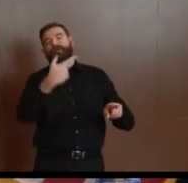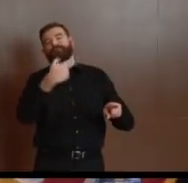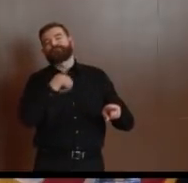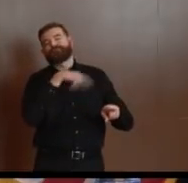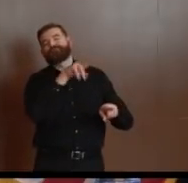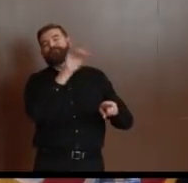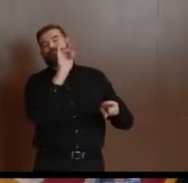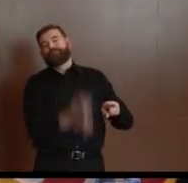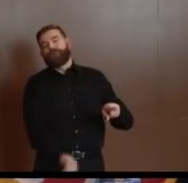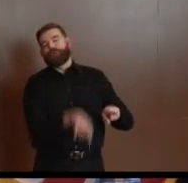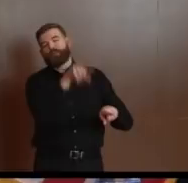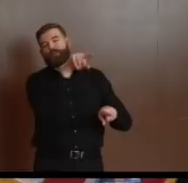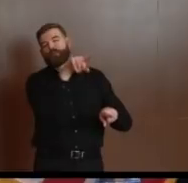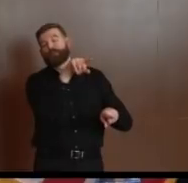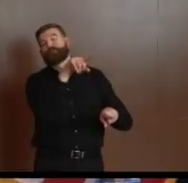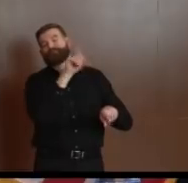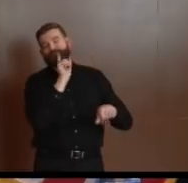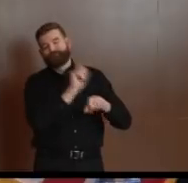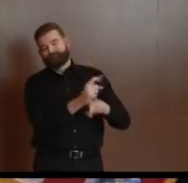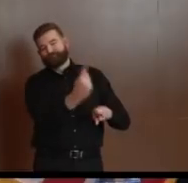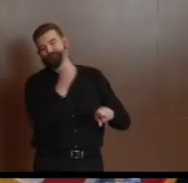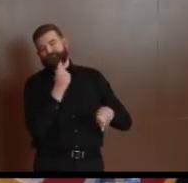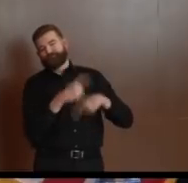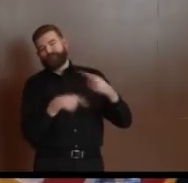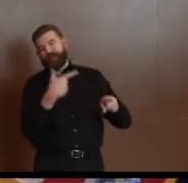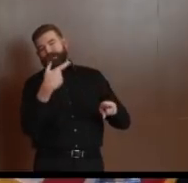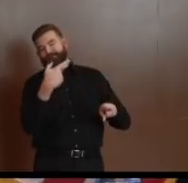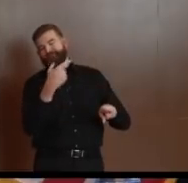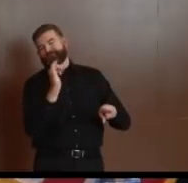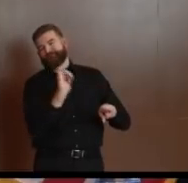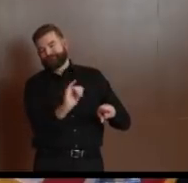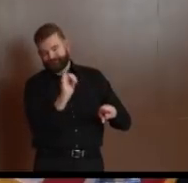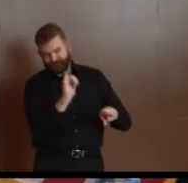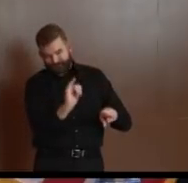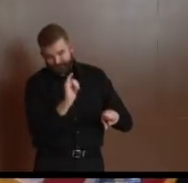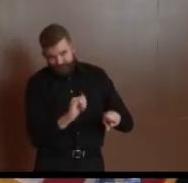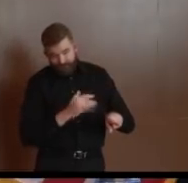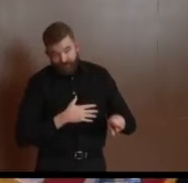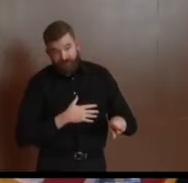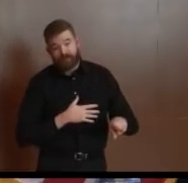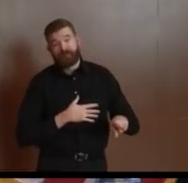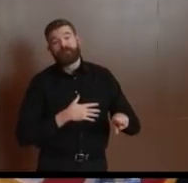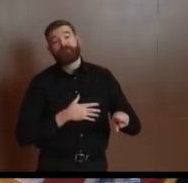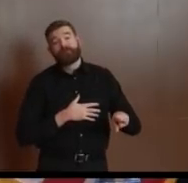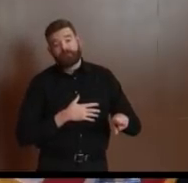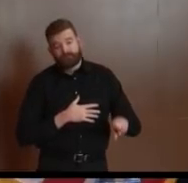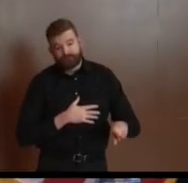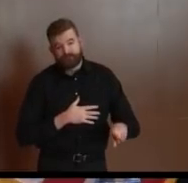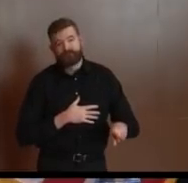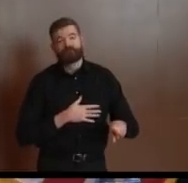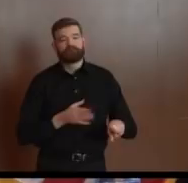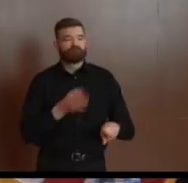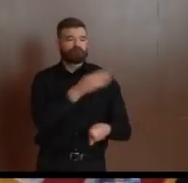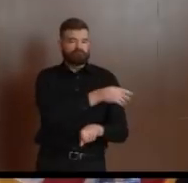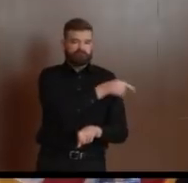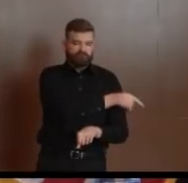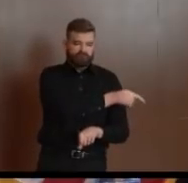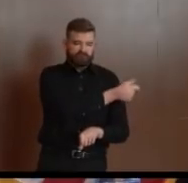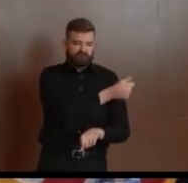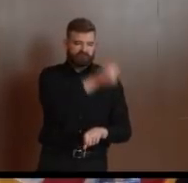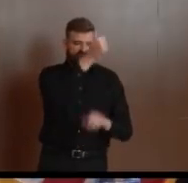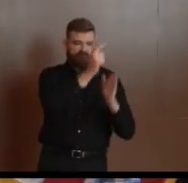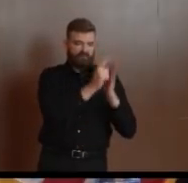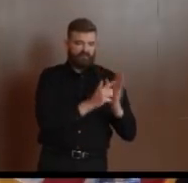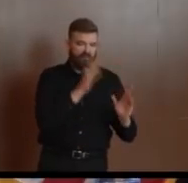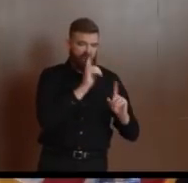versus non-essential. The attorney general is walking away in on, on, on that as well as the, as well as the, the, the colonel, uh, I'm